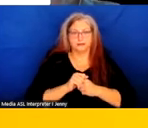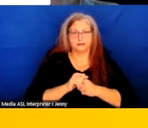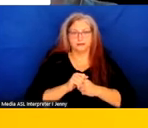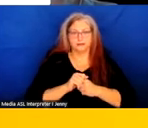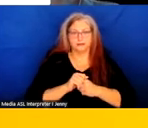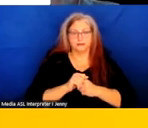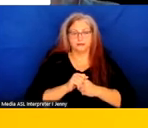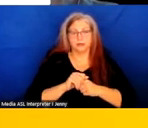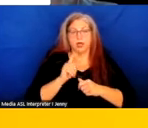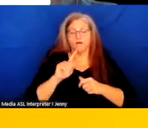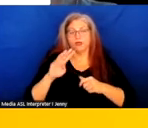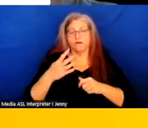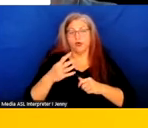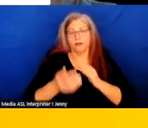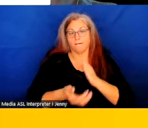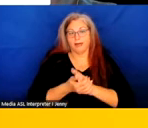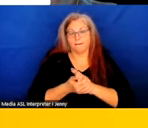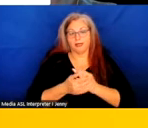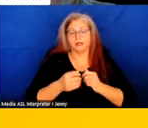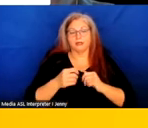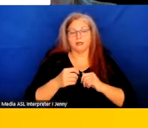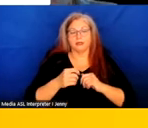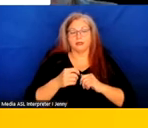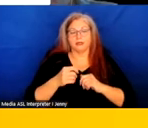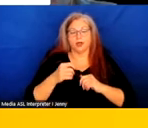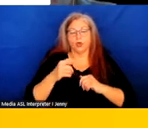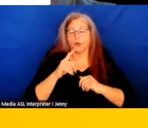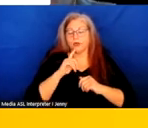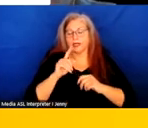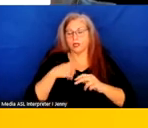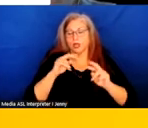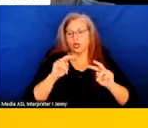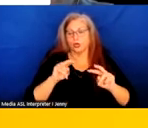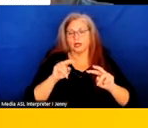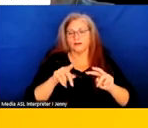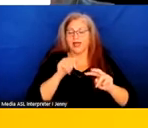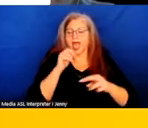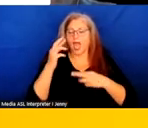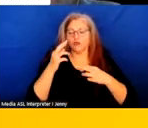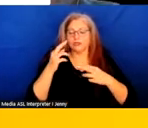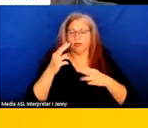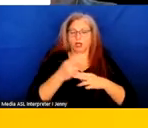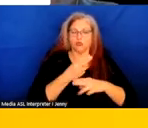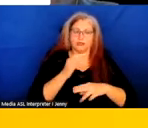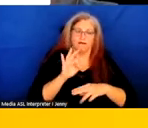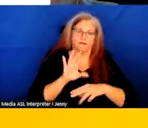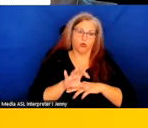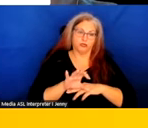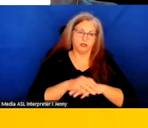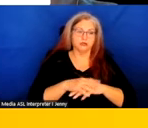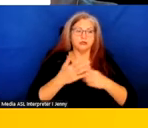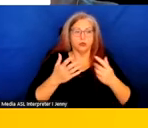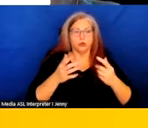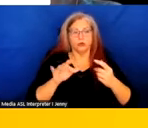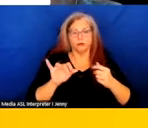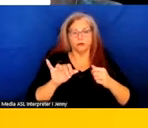Under the Fourth Amendment, you know, we're really looking at unreasonable use of force, and so that's,